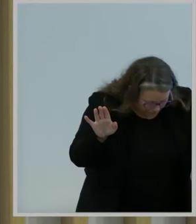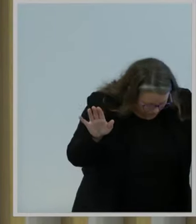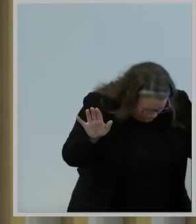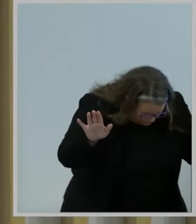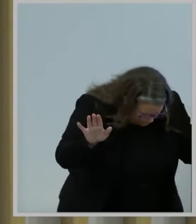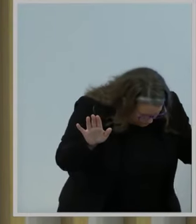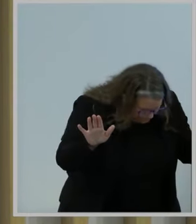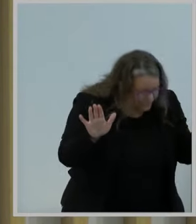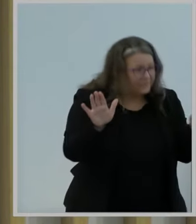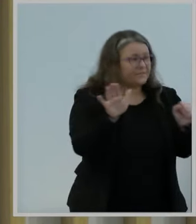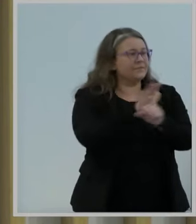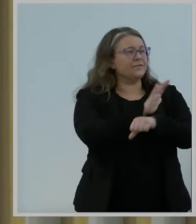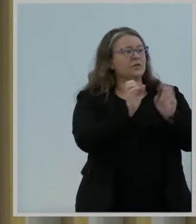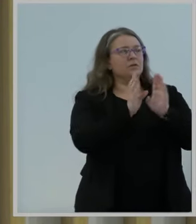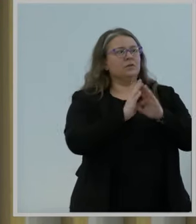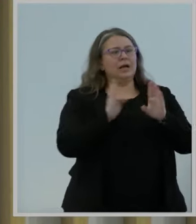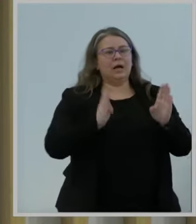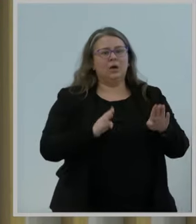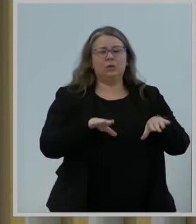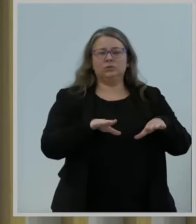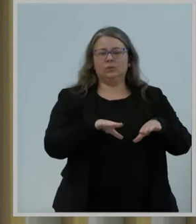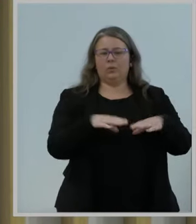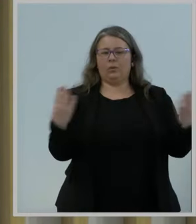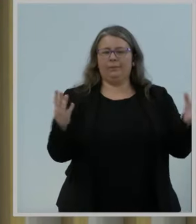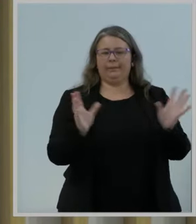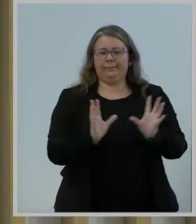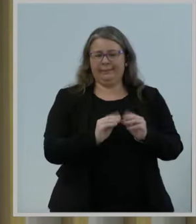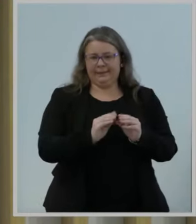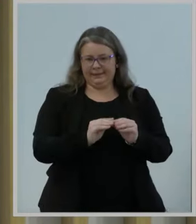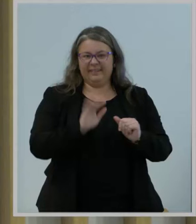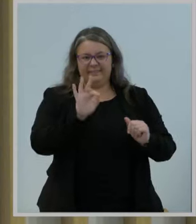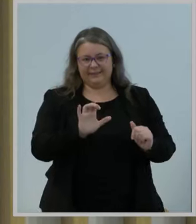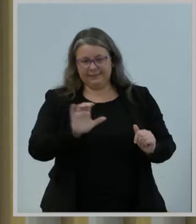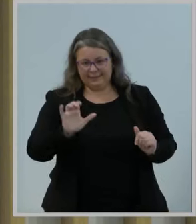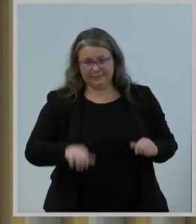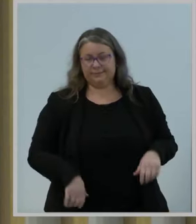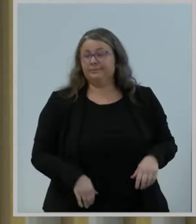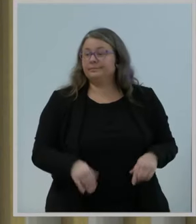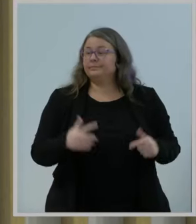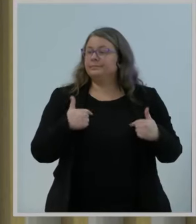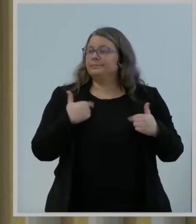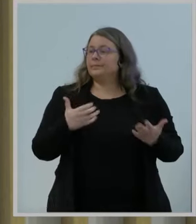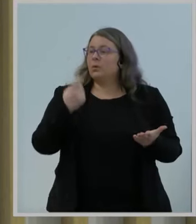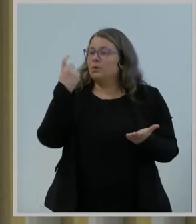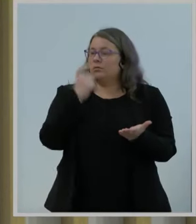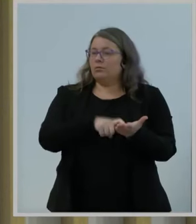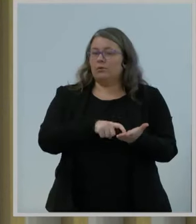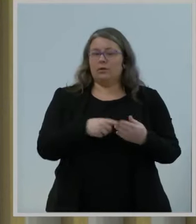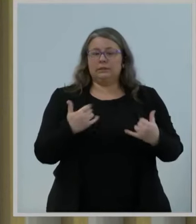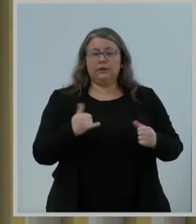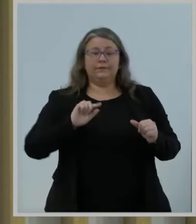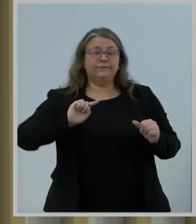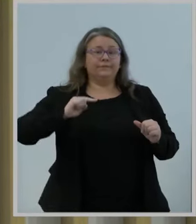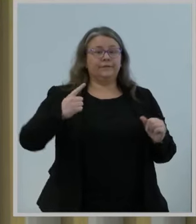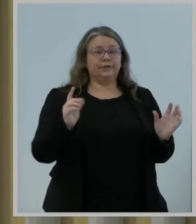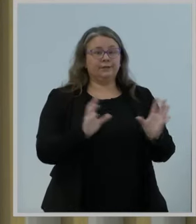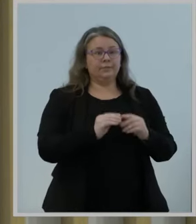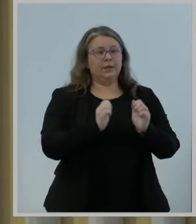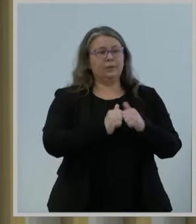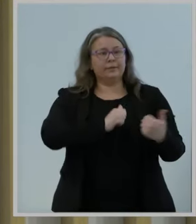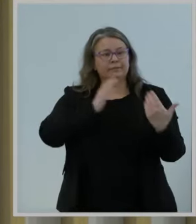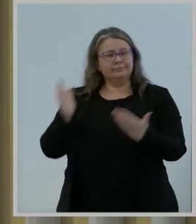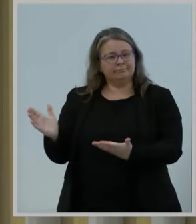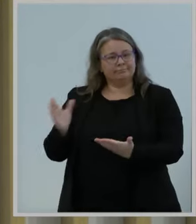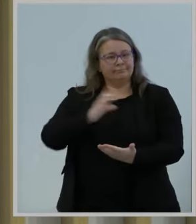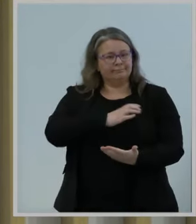And on that note, I want to begin today by acknowledging that this is the first meeting where Commissioner Anna Gomez is joining